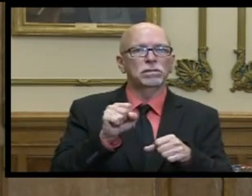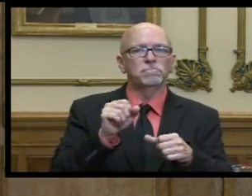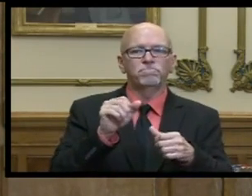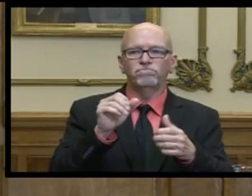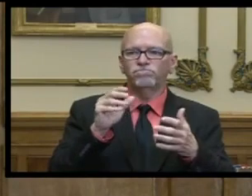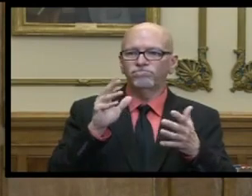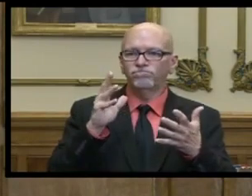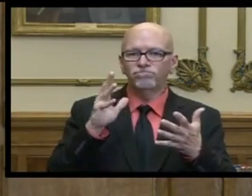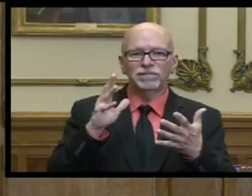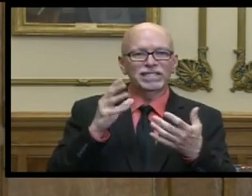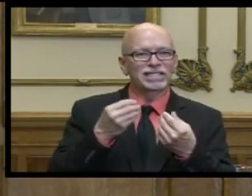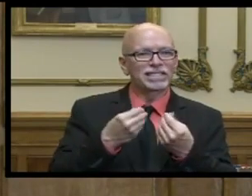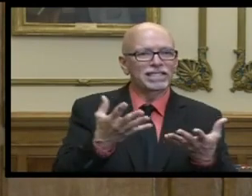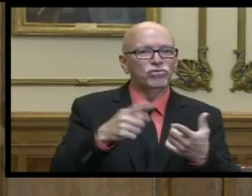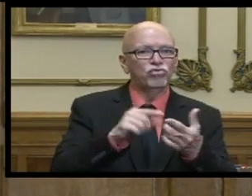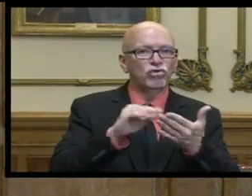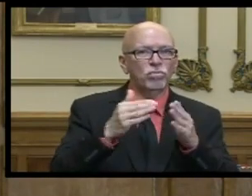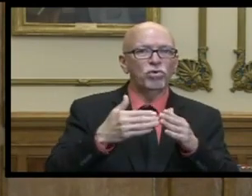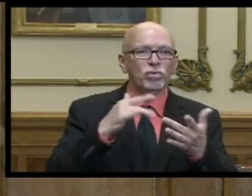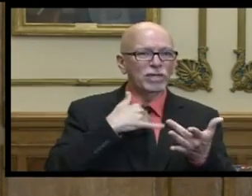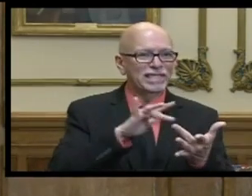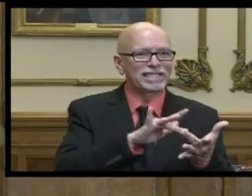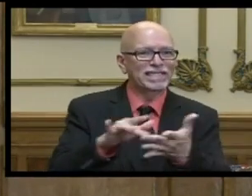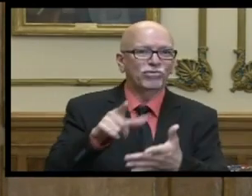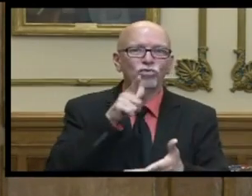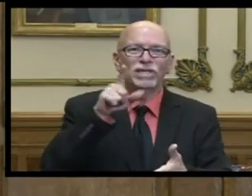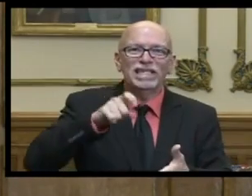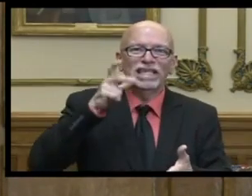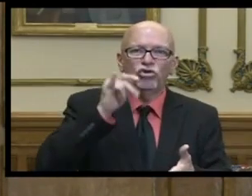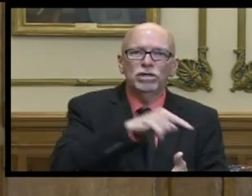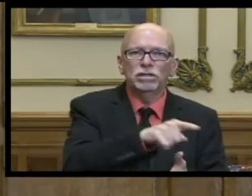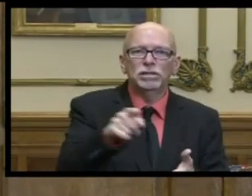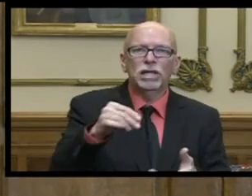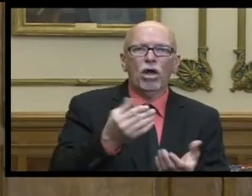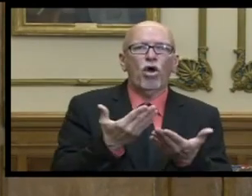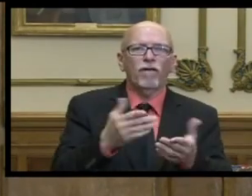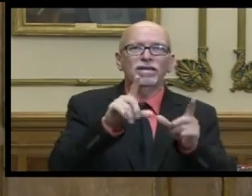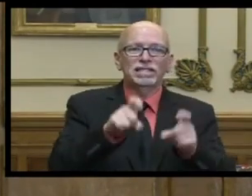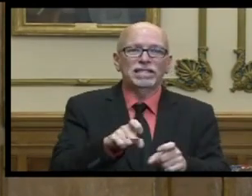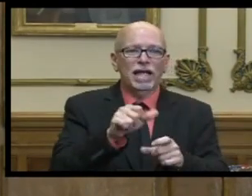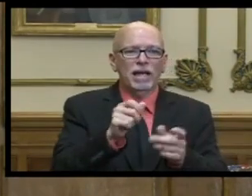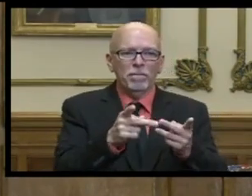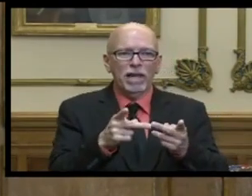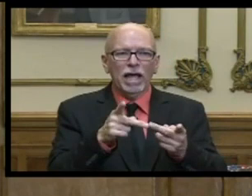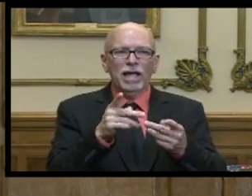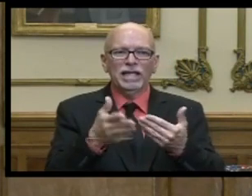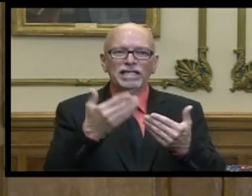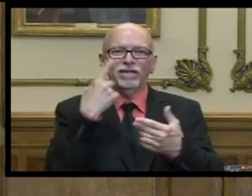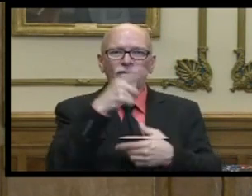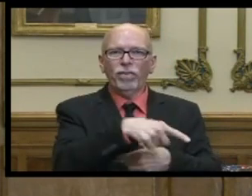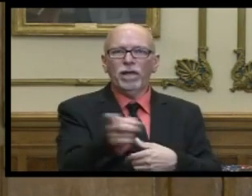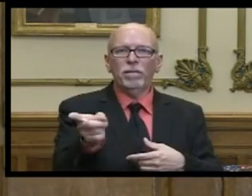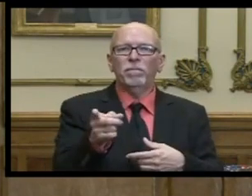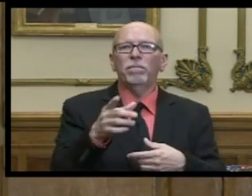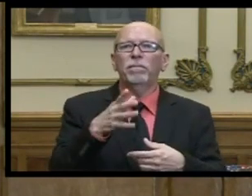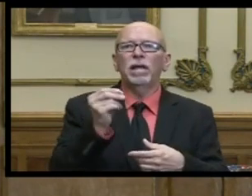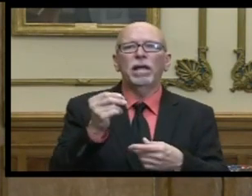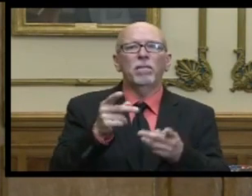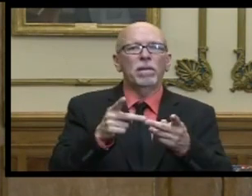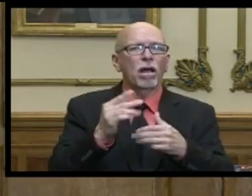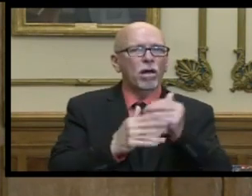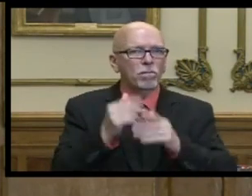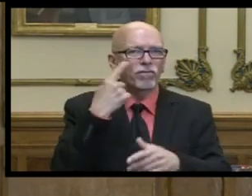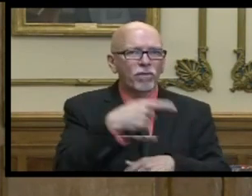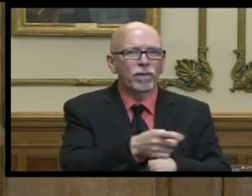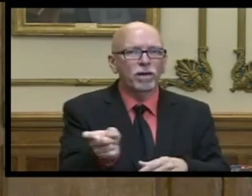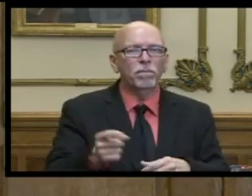communities that need to hear this message and offering the testing at sites that are convenient for them at sites that are comfortable for them